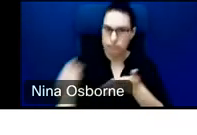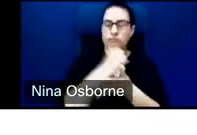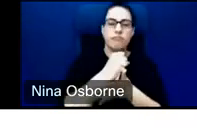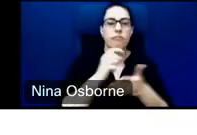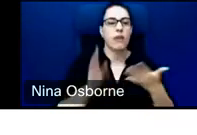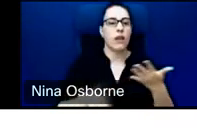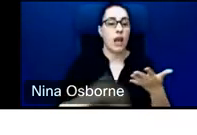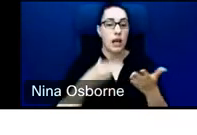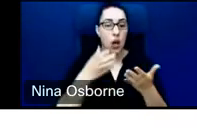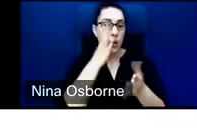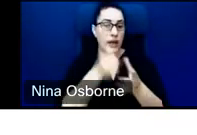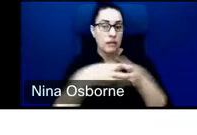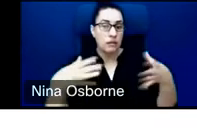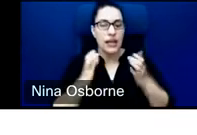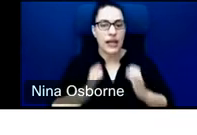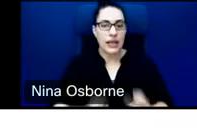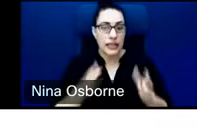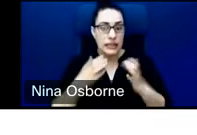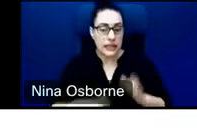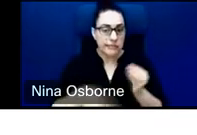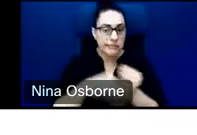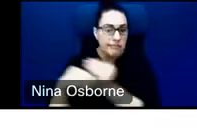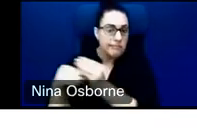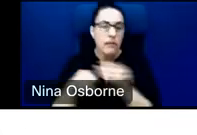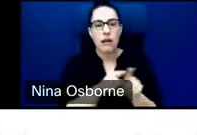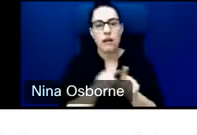women in underserved communities. Next slide.